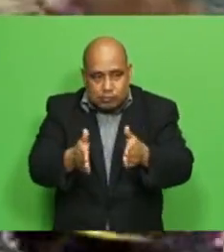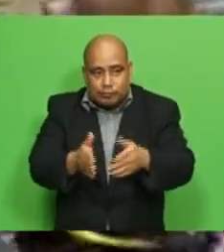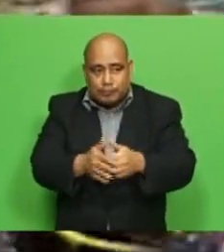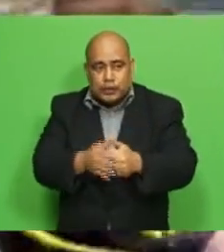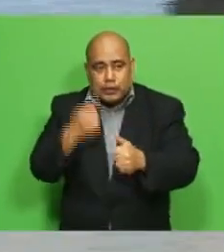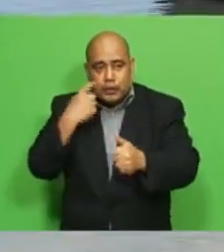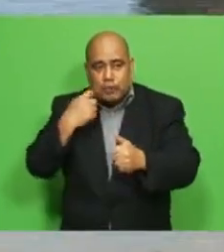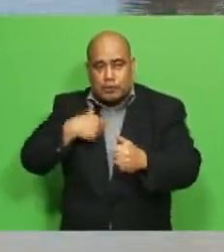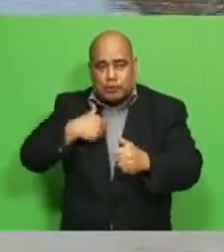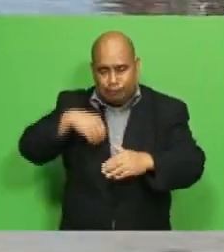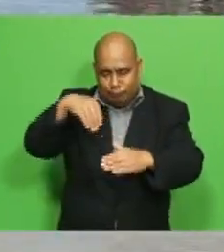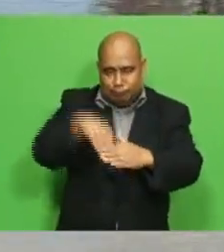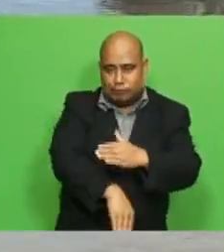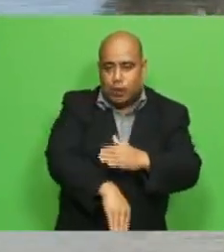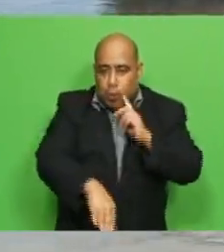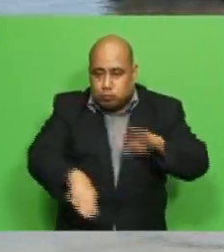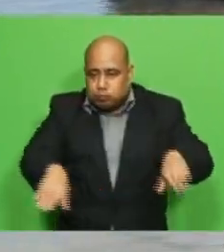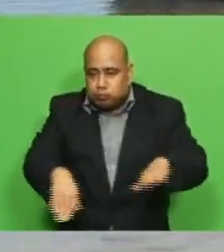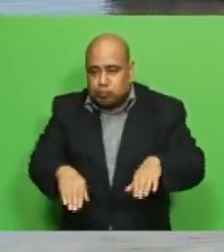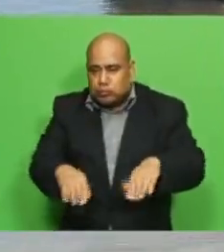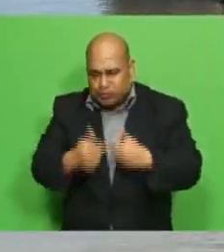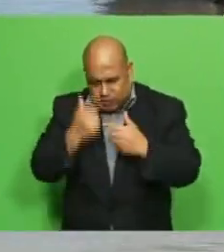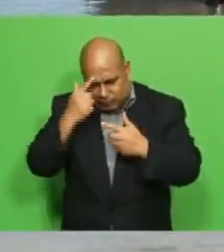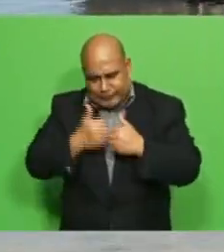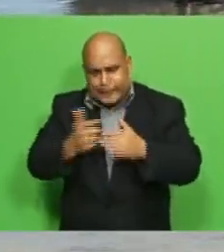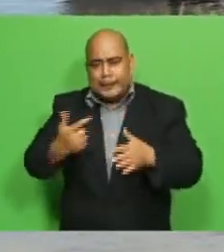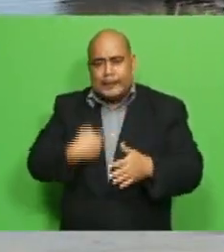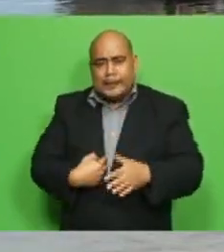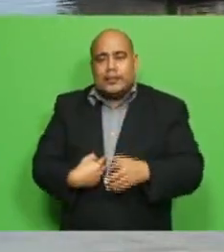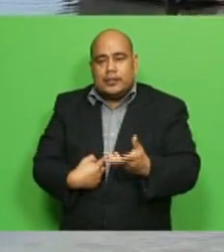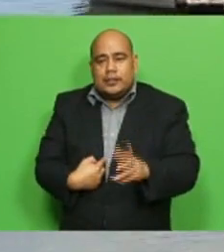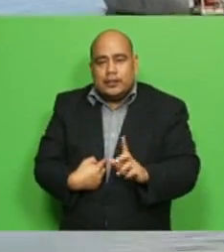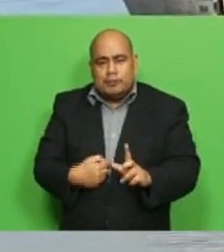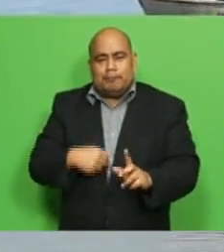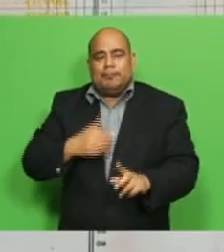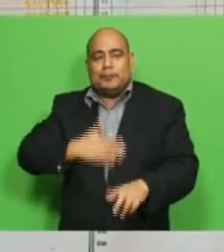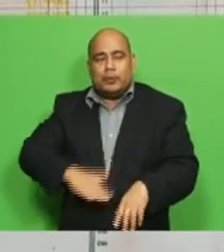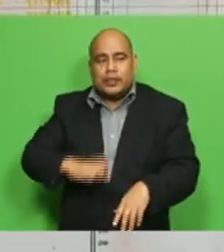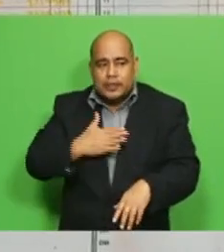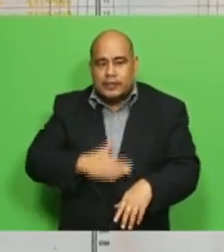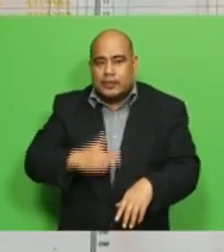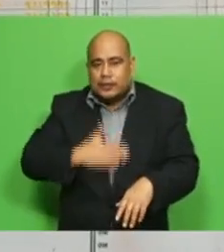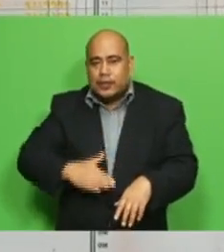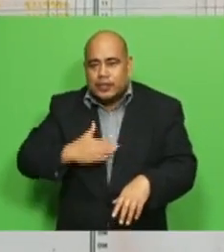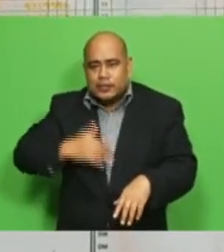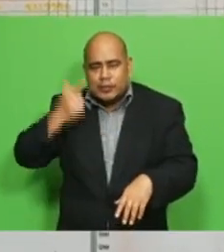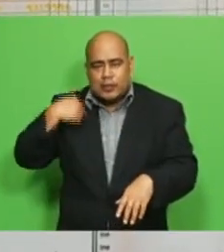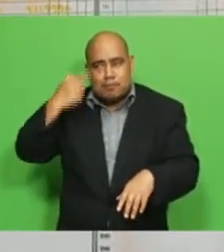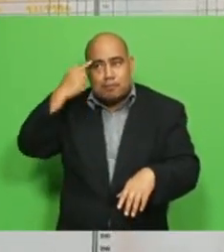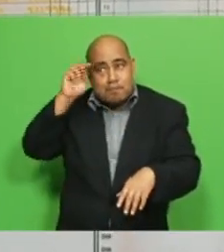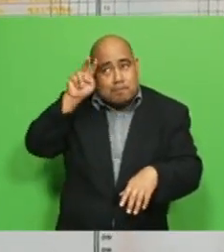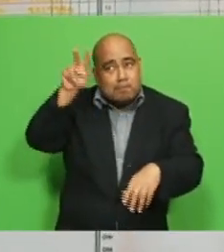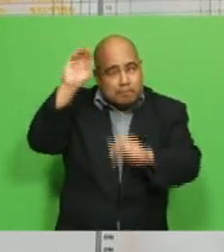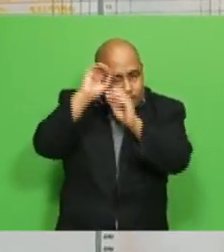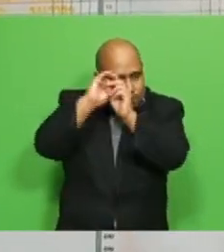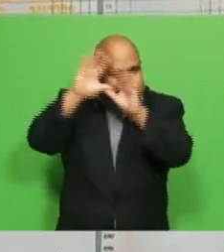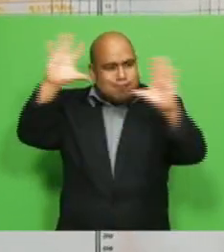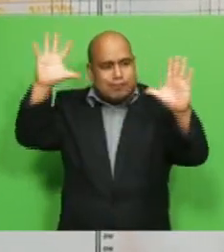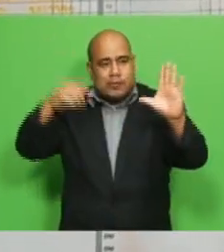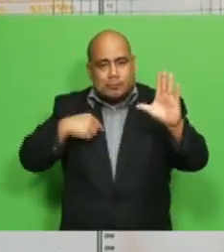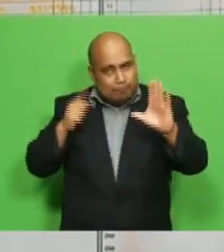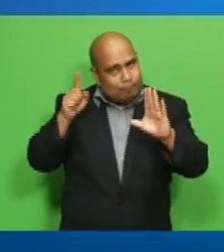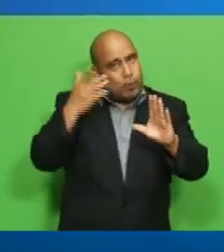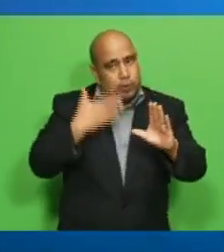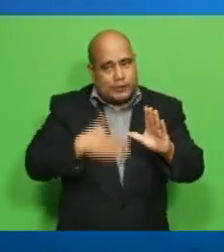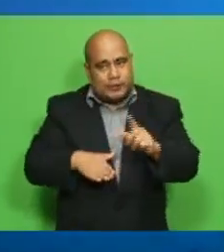get this started he knew he had to accomplish his dream on his own it took me about four years